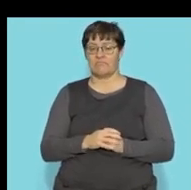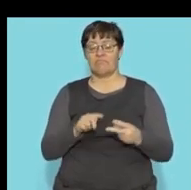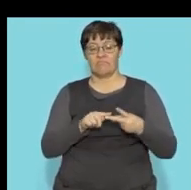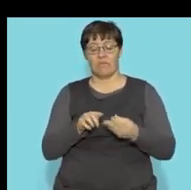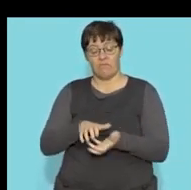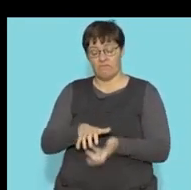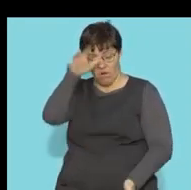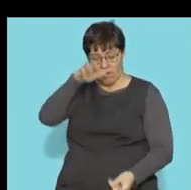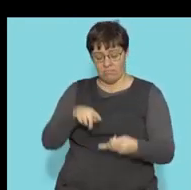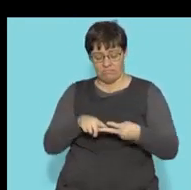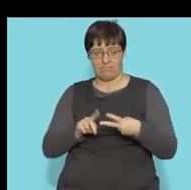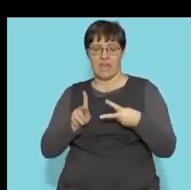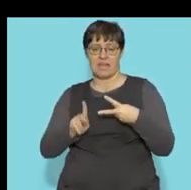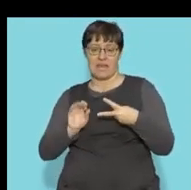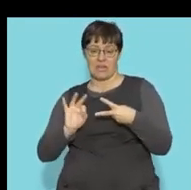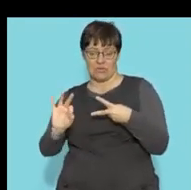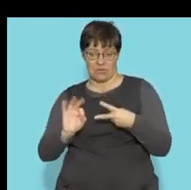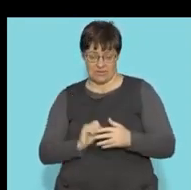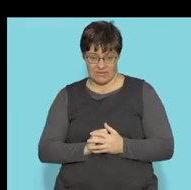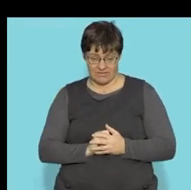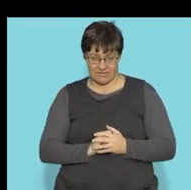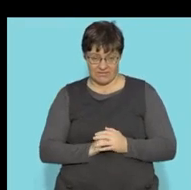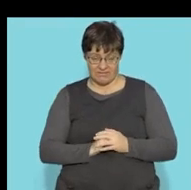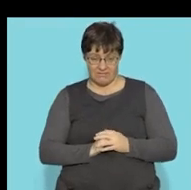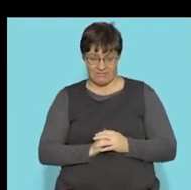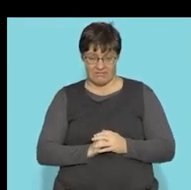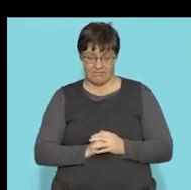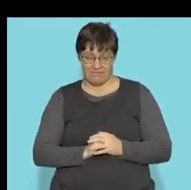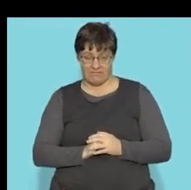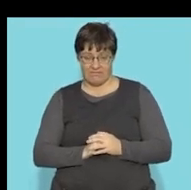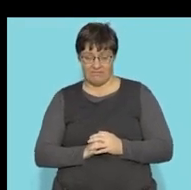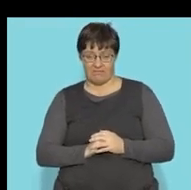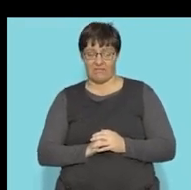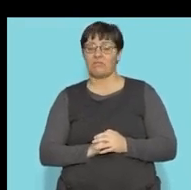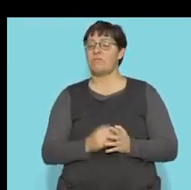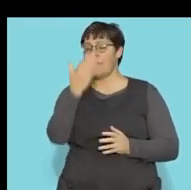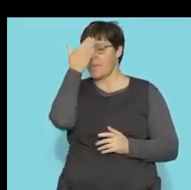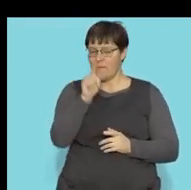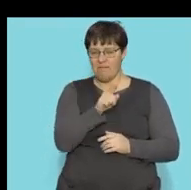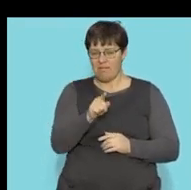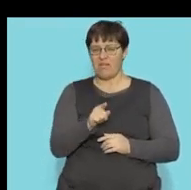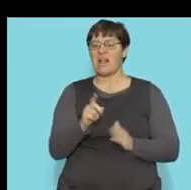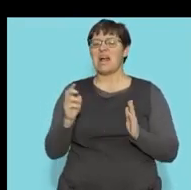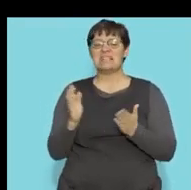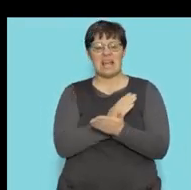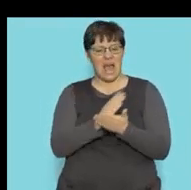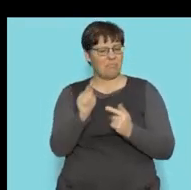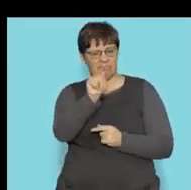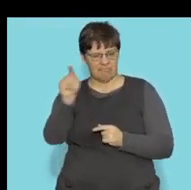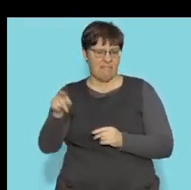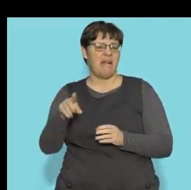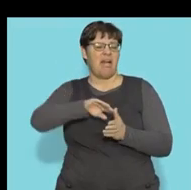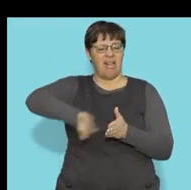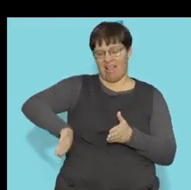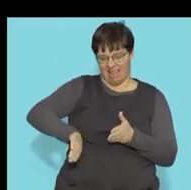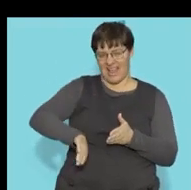and the volume is changed by k cubed. So please note there are some exceptions to this trend. So there are some